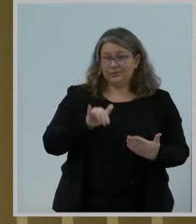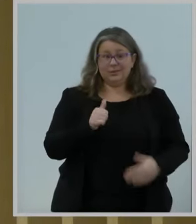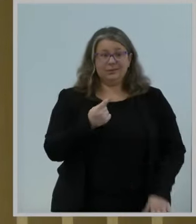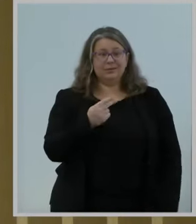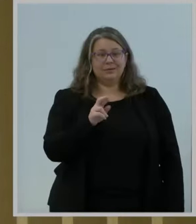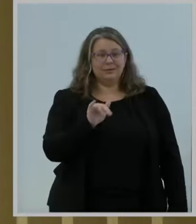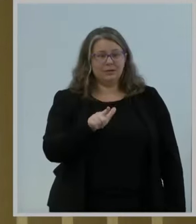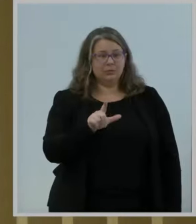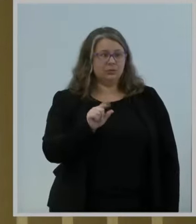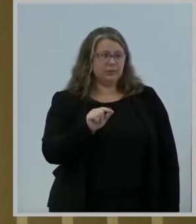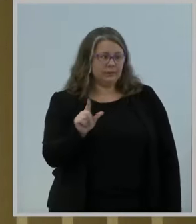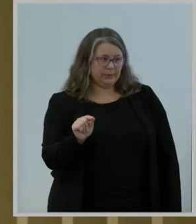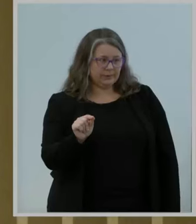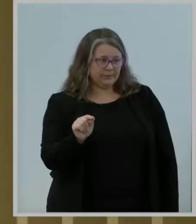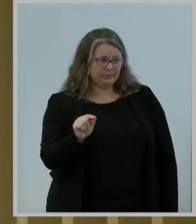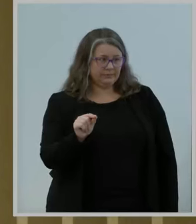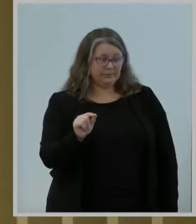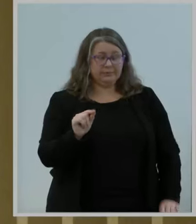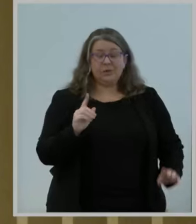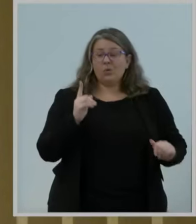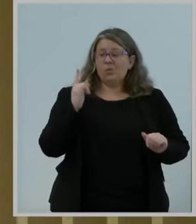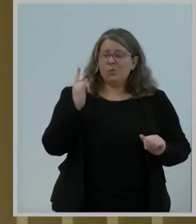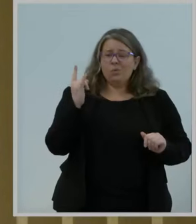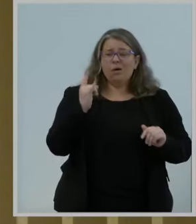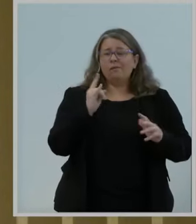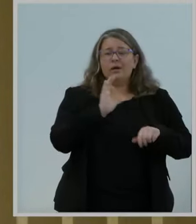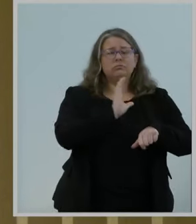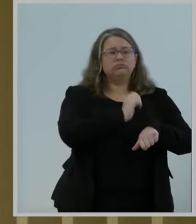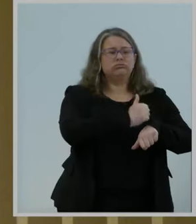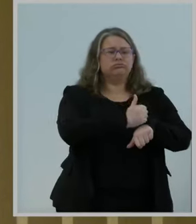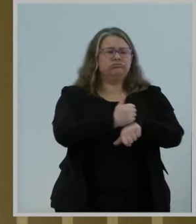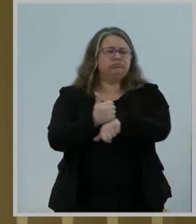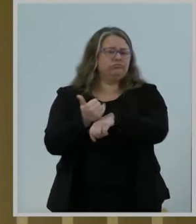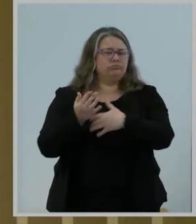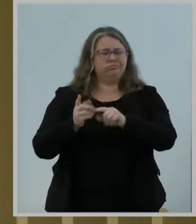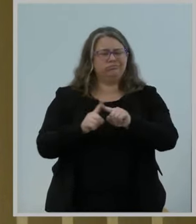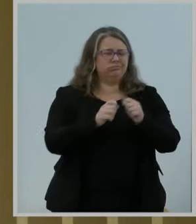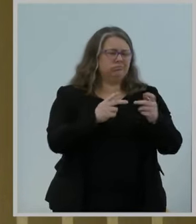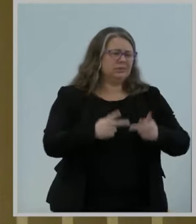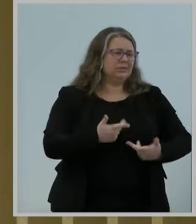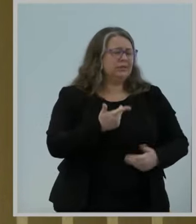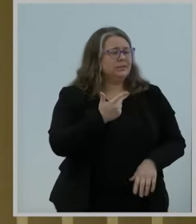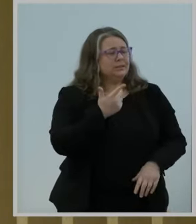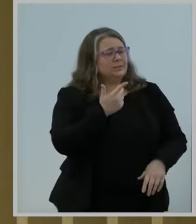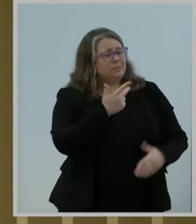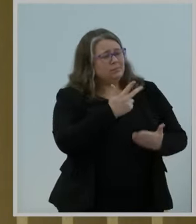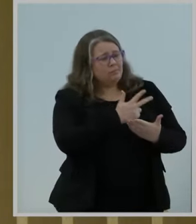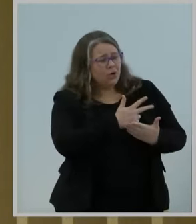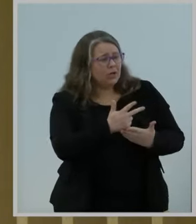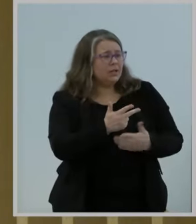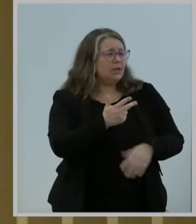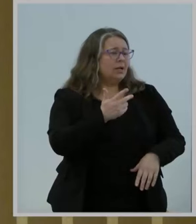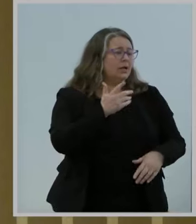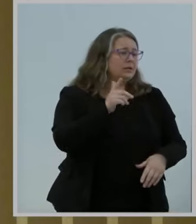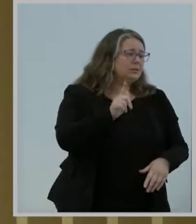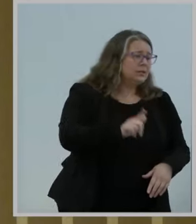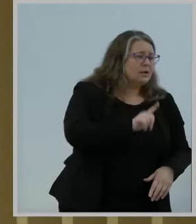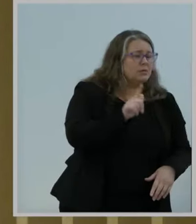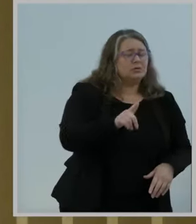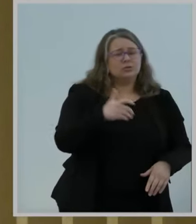connectivity in places like libraries, restaurants, parking lots, youth centers. Internet usage had morphed and surged,